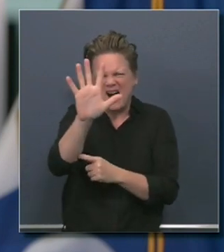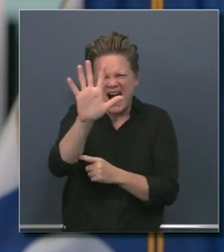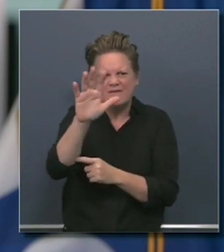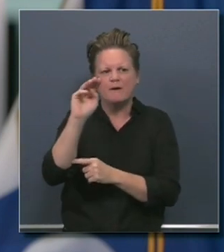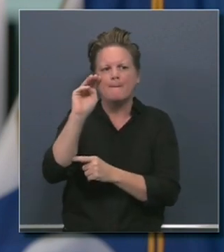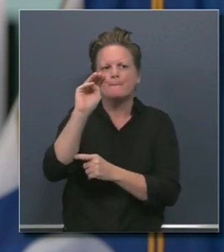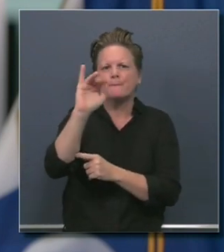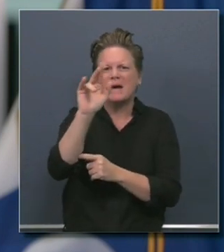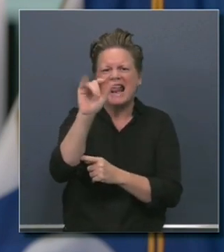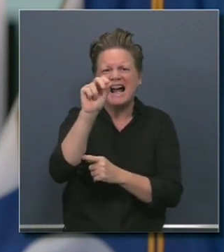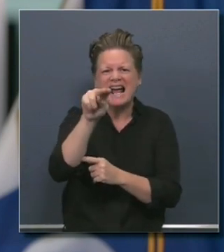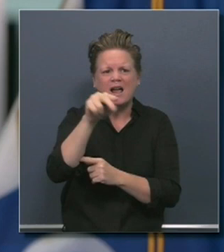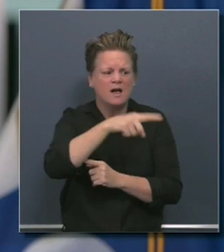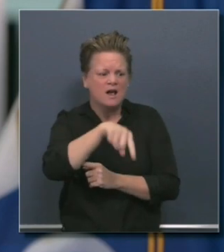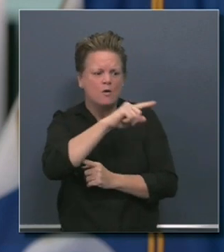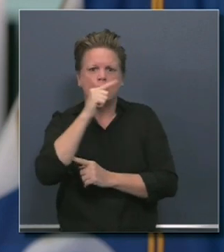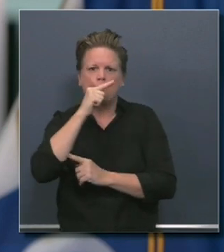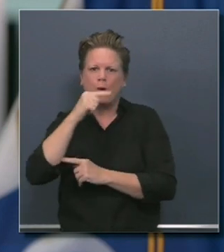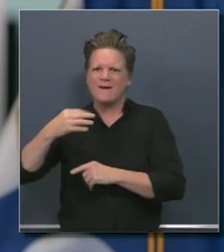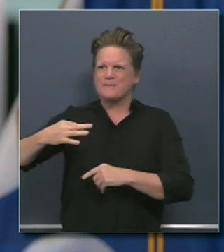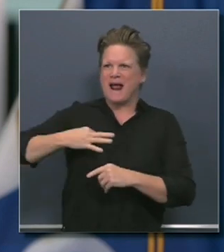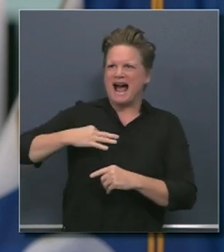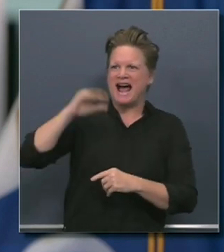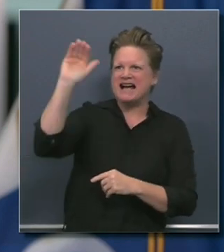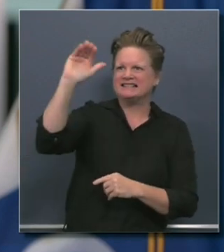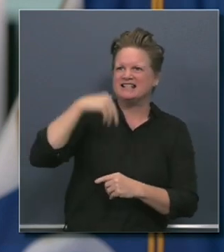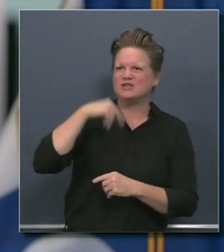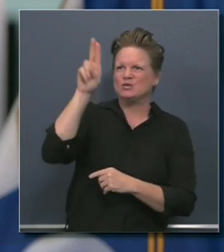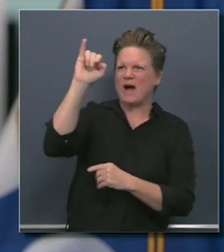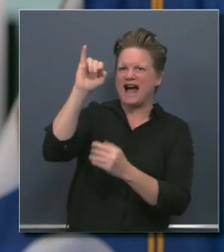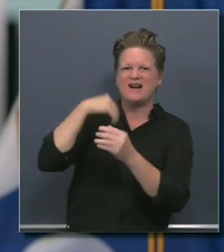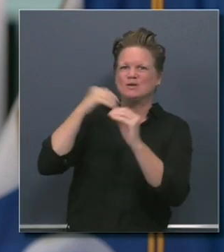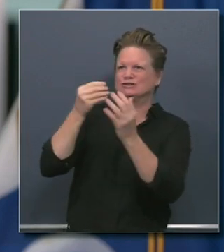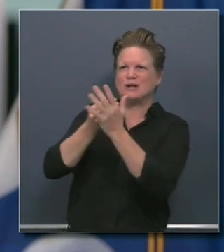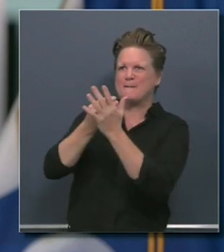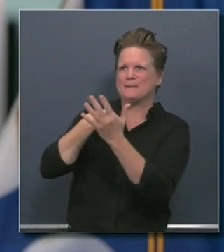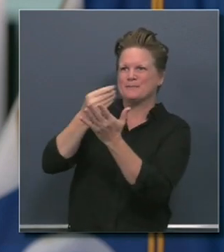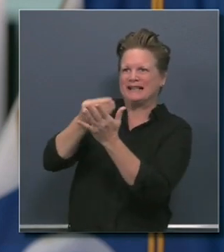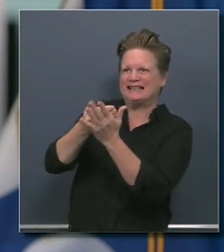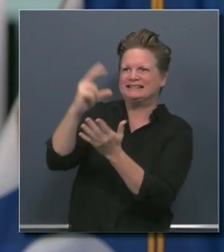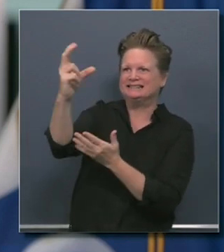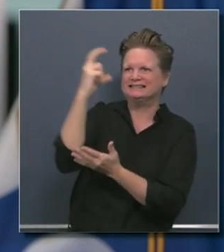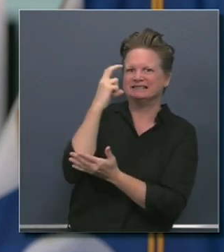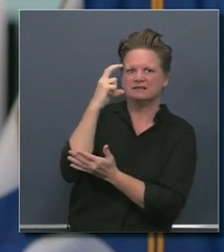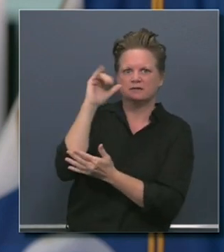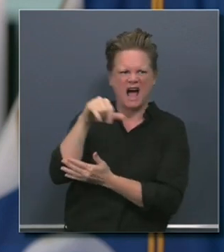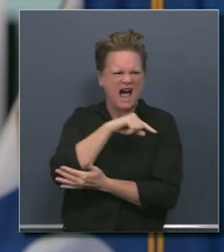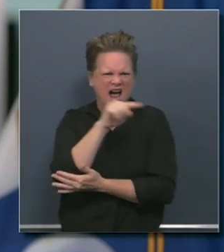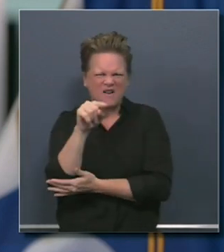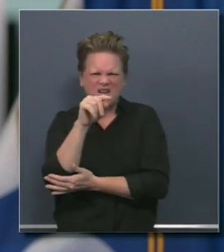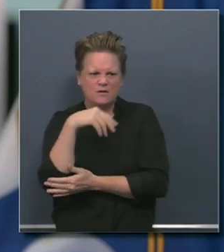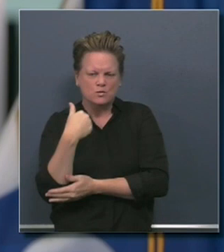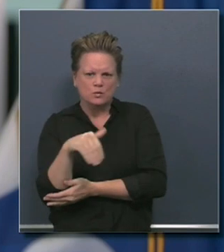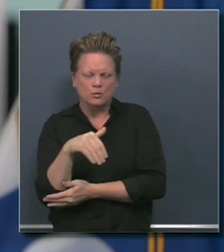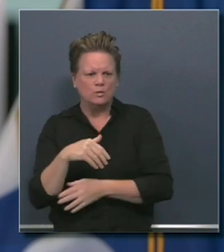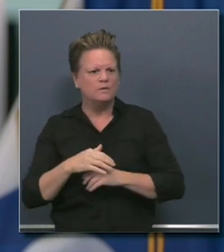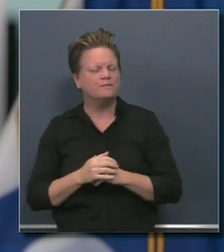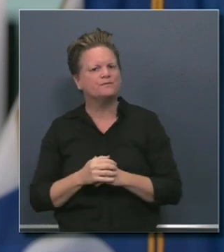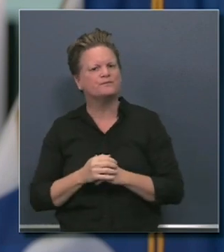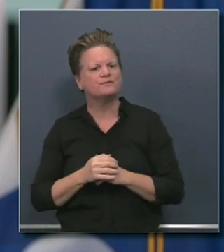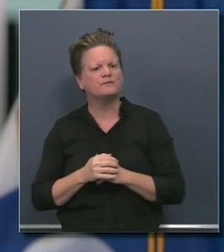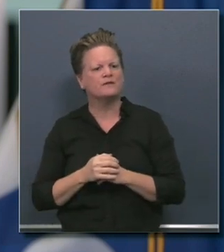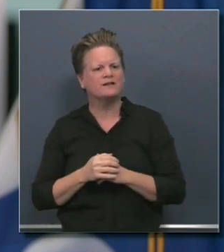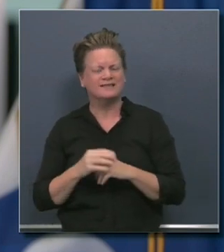filed for unemployment insurance and PUA, pandemic unemployment assistance, just since